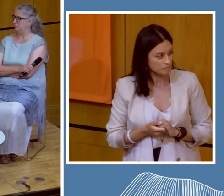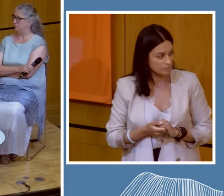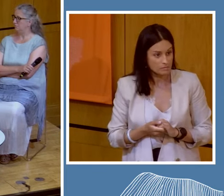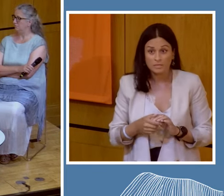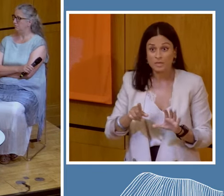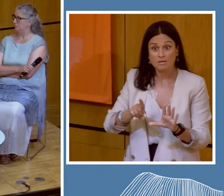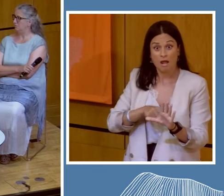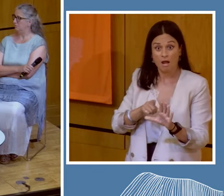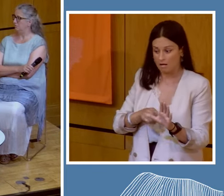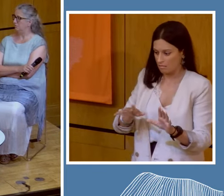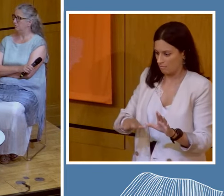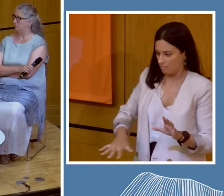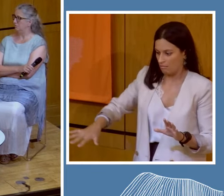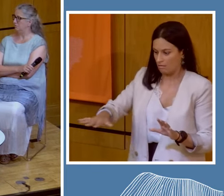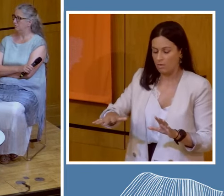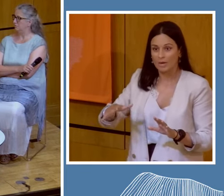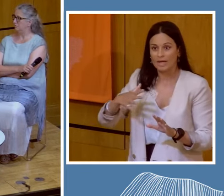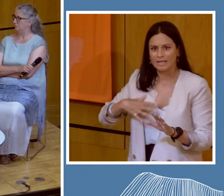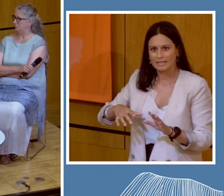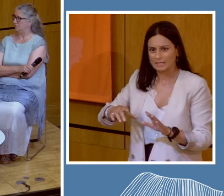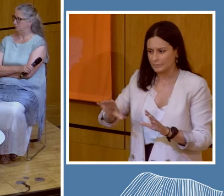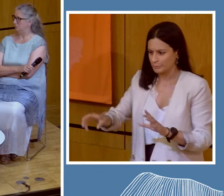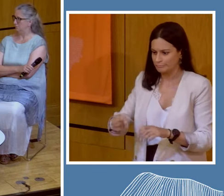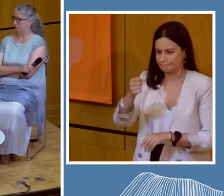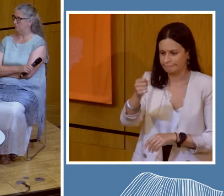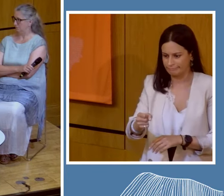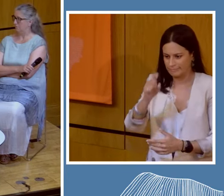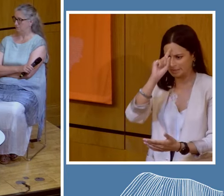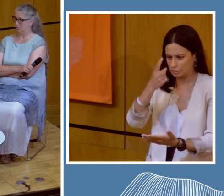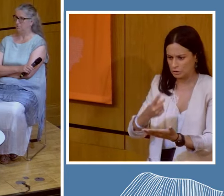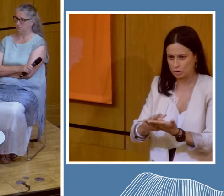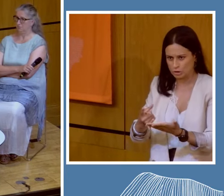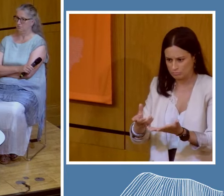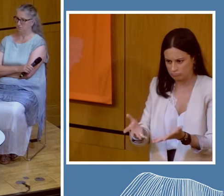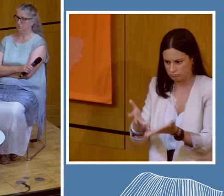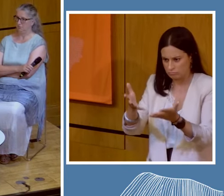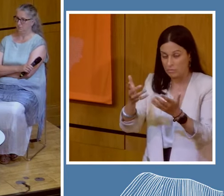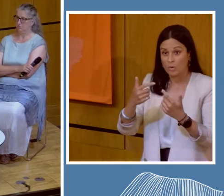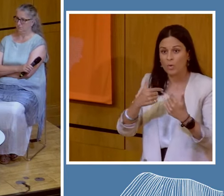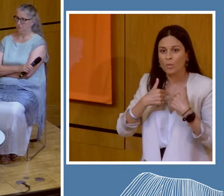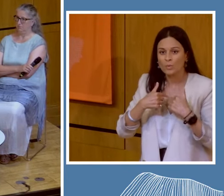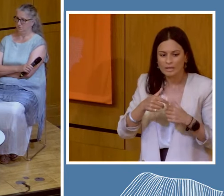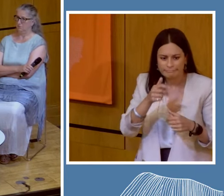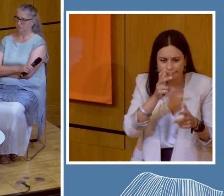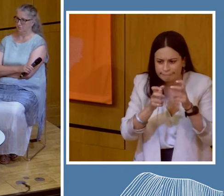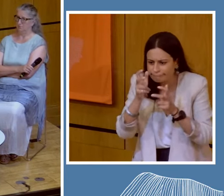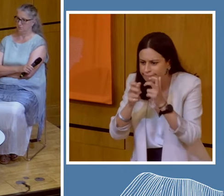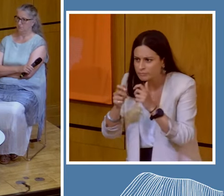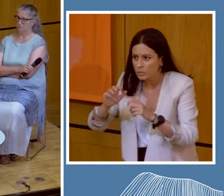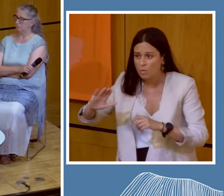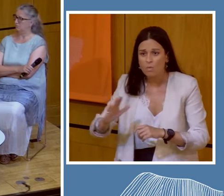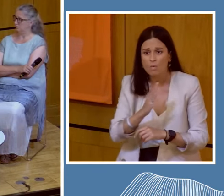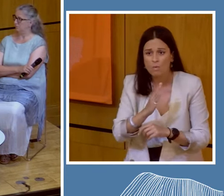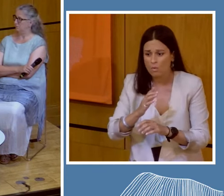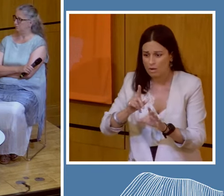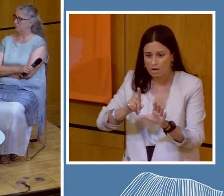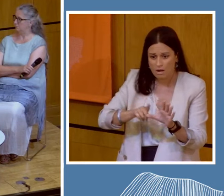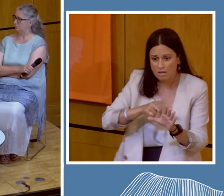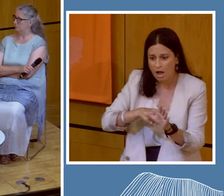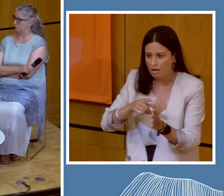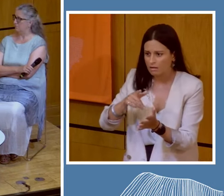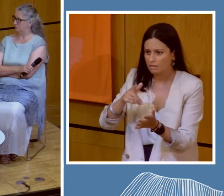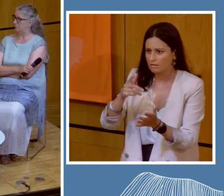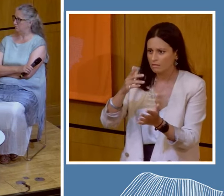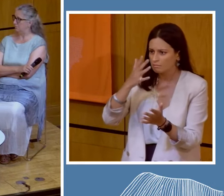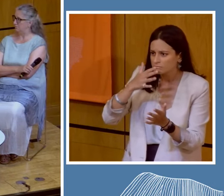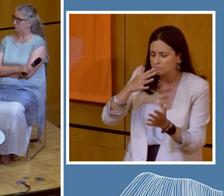you know, younger people need to be at the decision-making table. And we need to listen to all the voices, the younger voices, the middle-aged